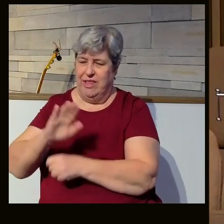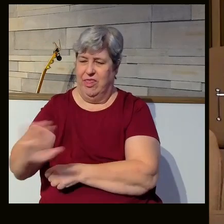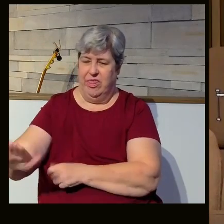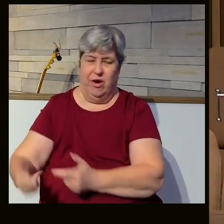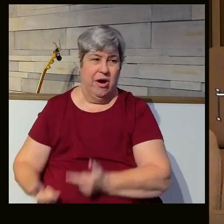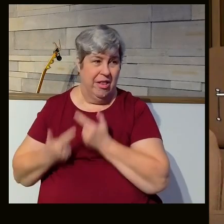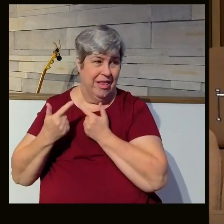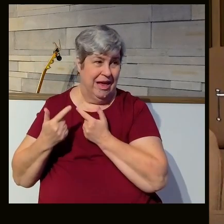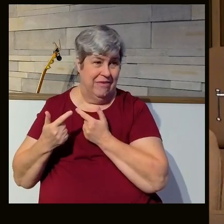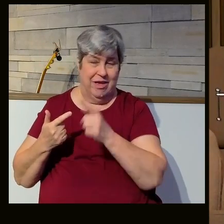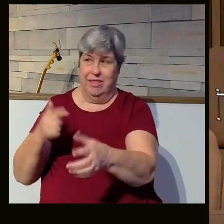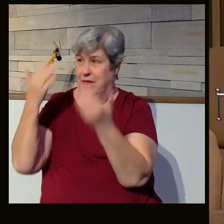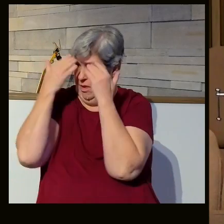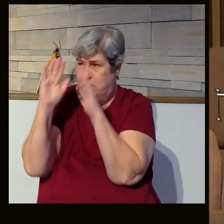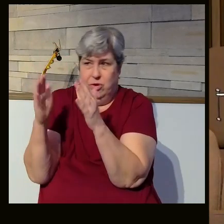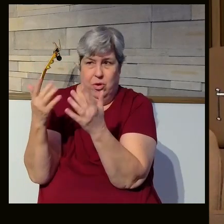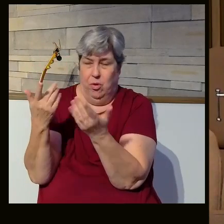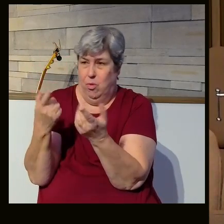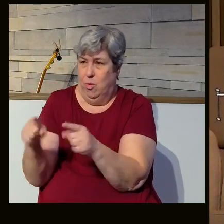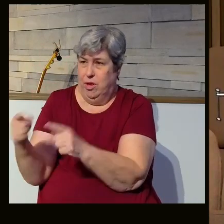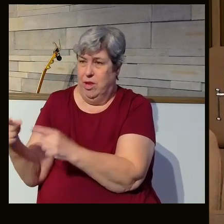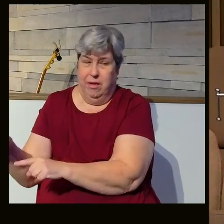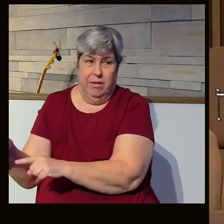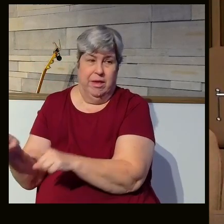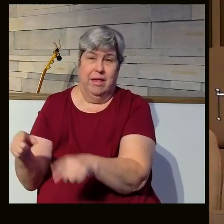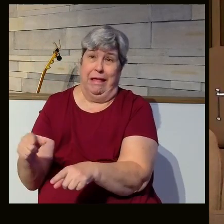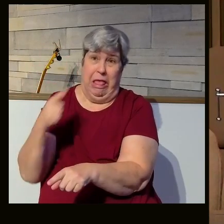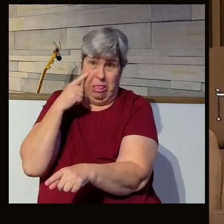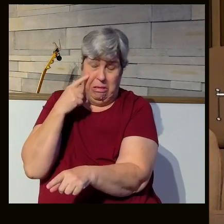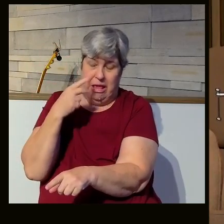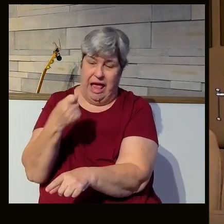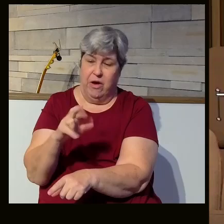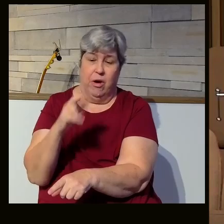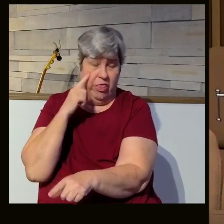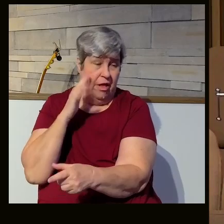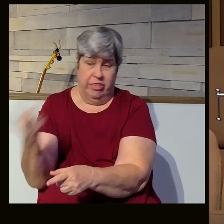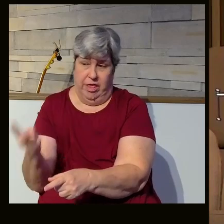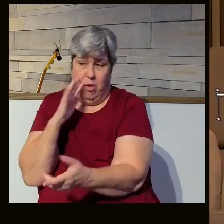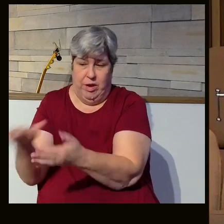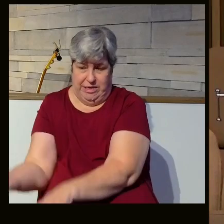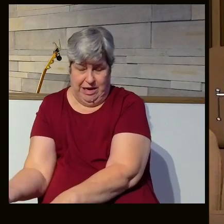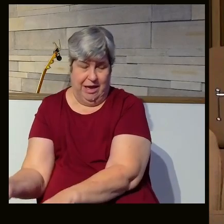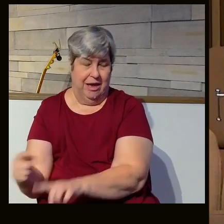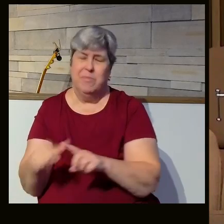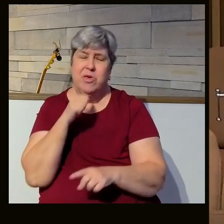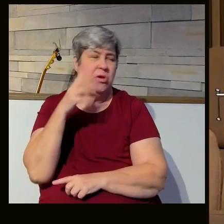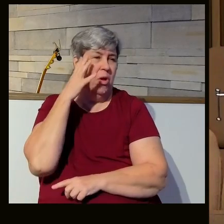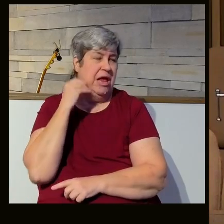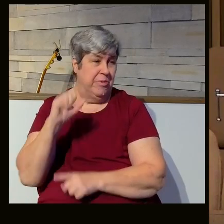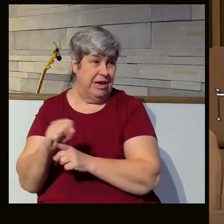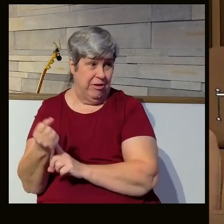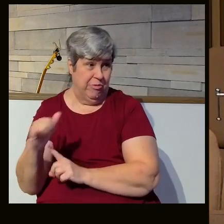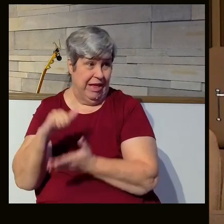not knowing what was going to happen. And Hagar thinking they were going to die. But, folks, you don't go through a situation like that